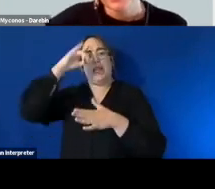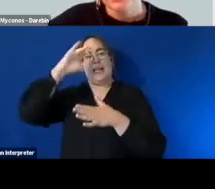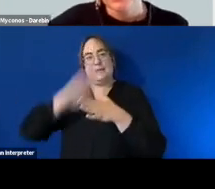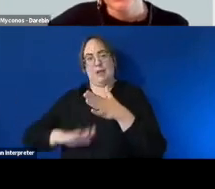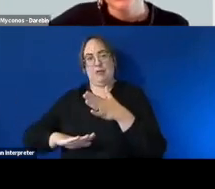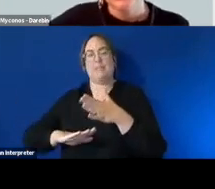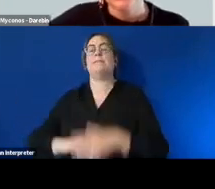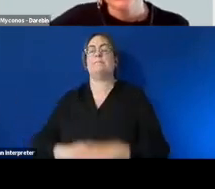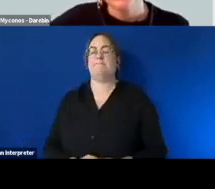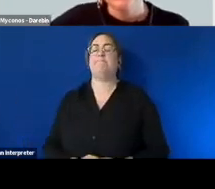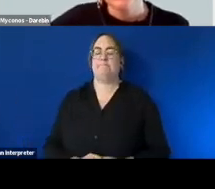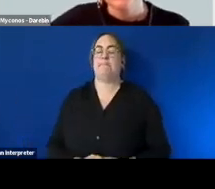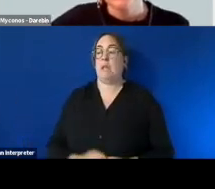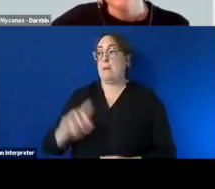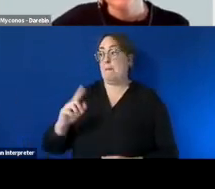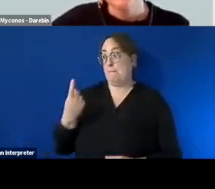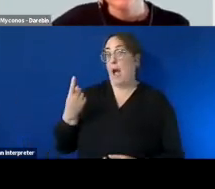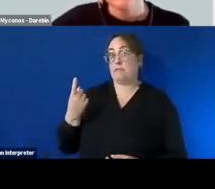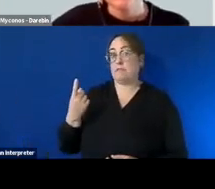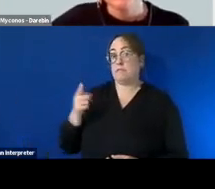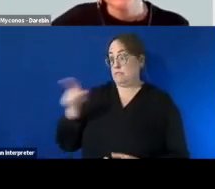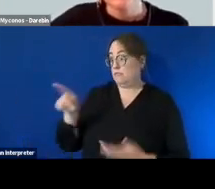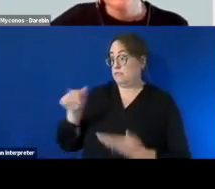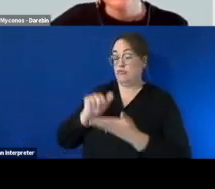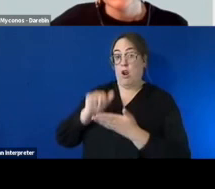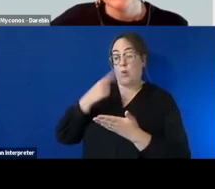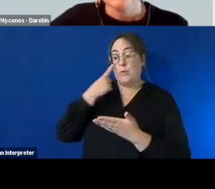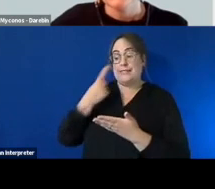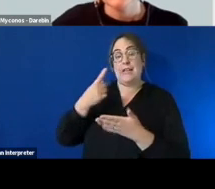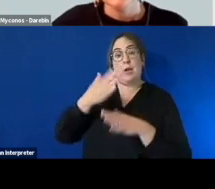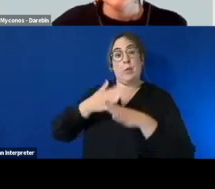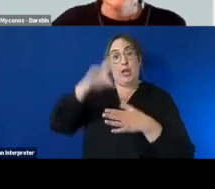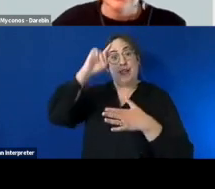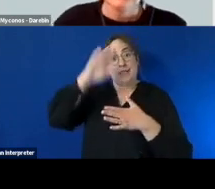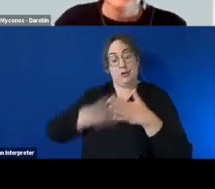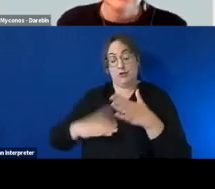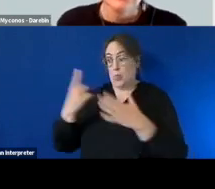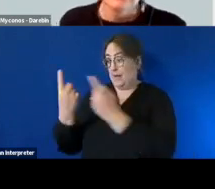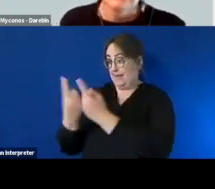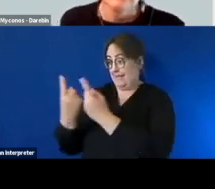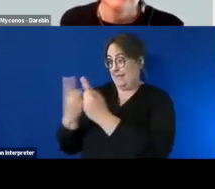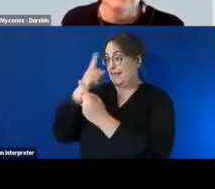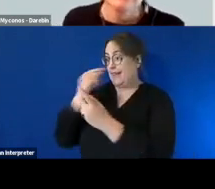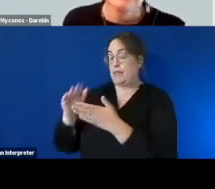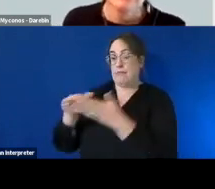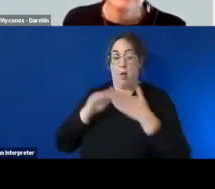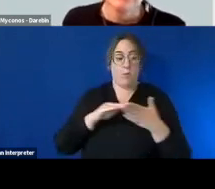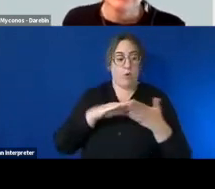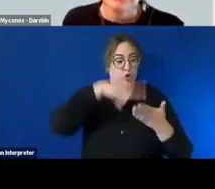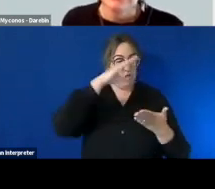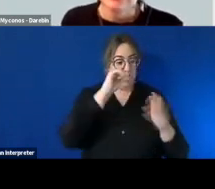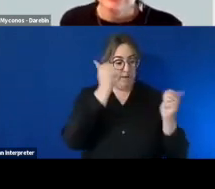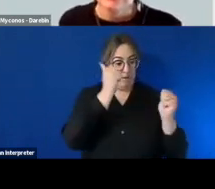um but it is it's a key and it's this is how we see work experience is one of these things that can help with transition um